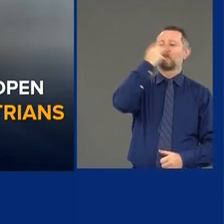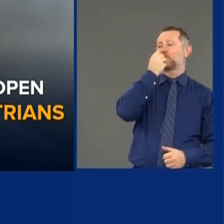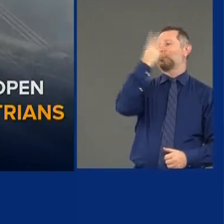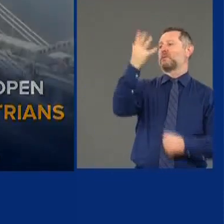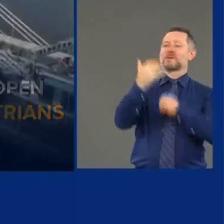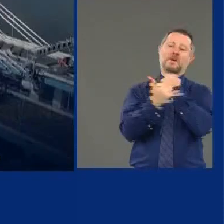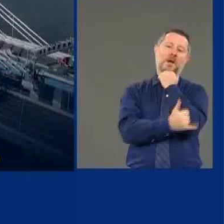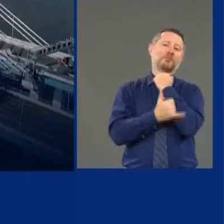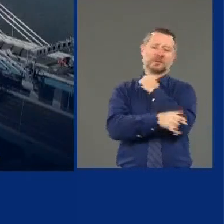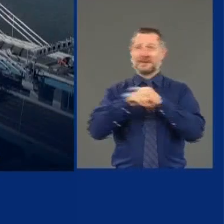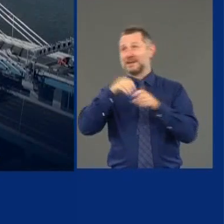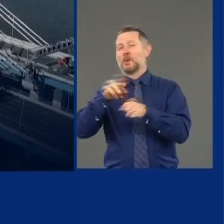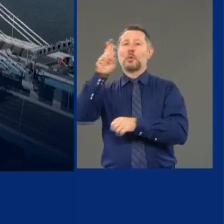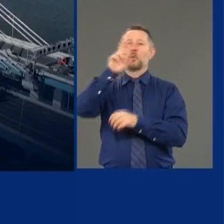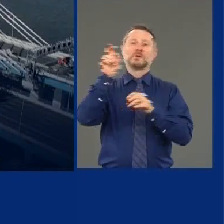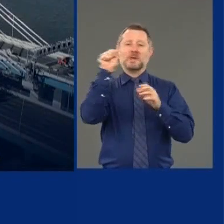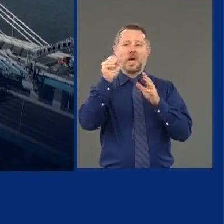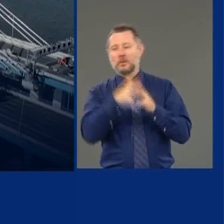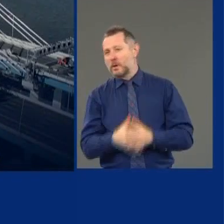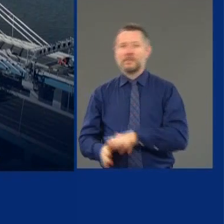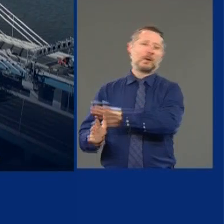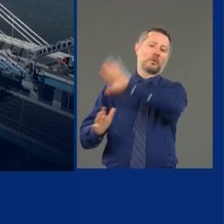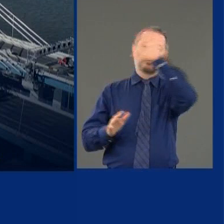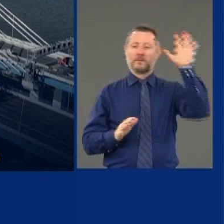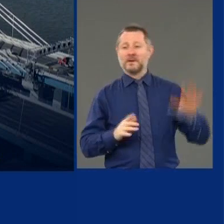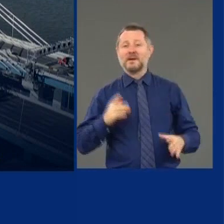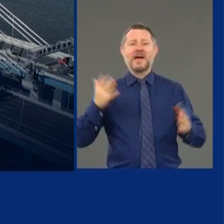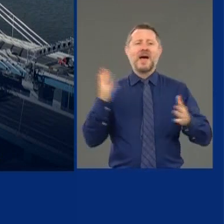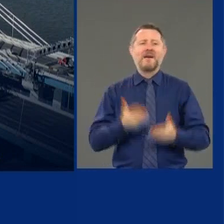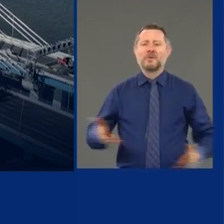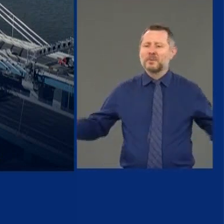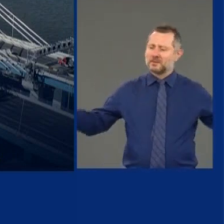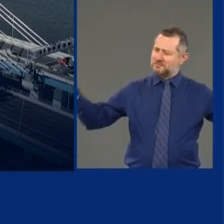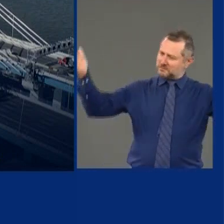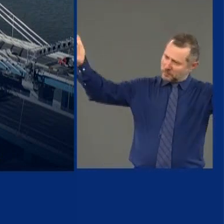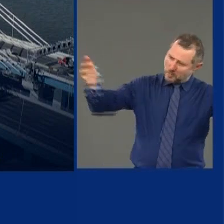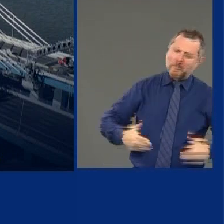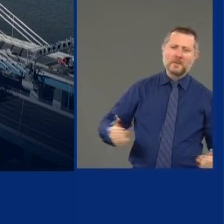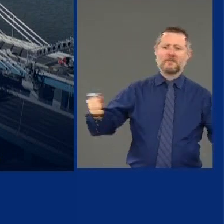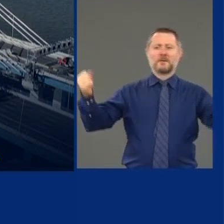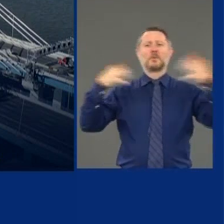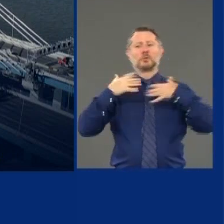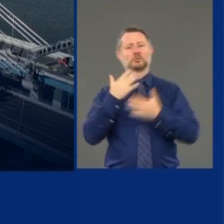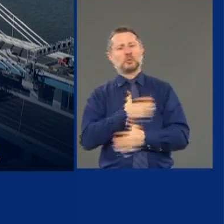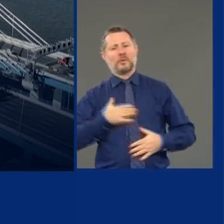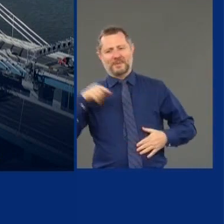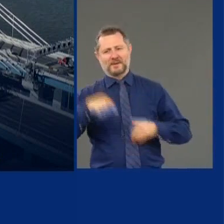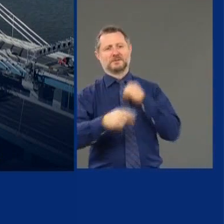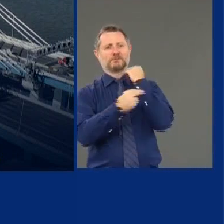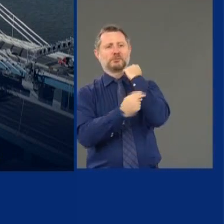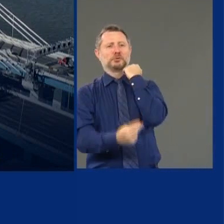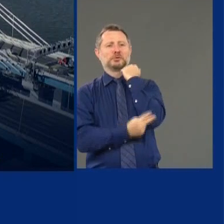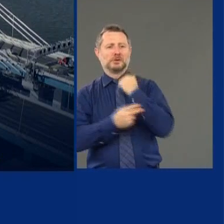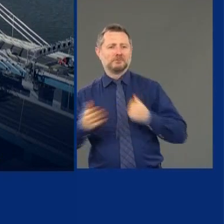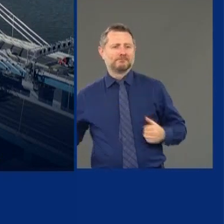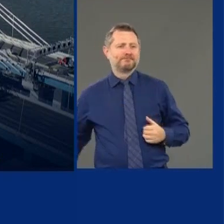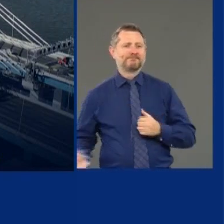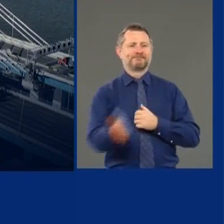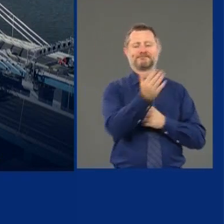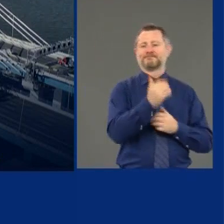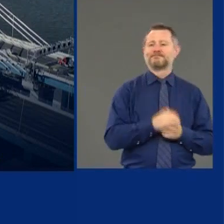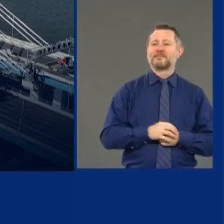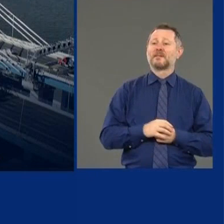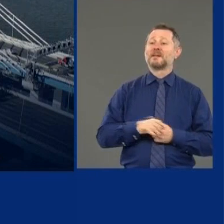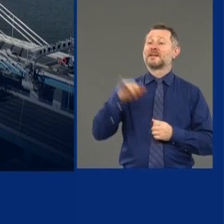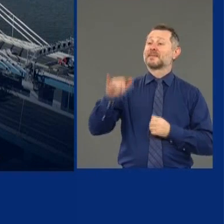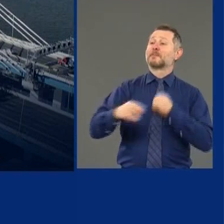in the United States. So we invite everyone to come enjoy us, enjoy it with us. And the